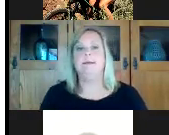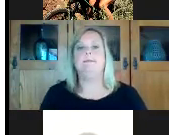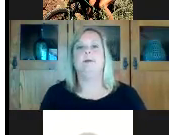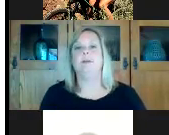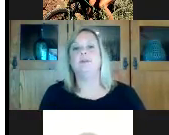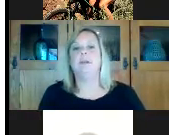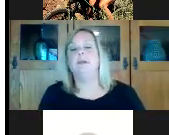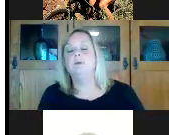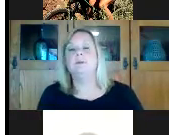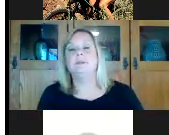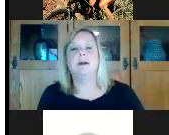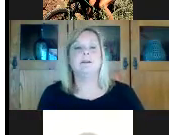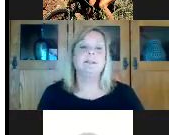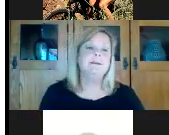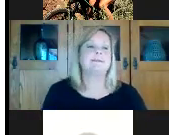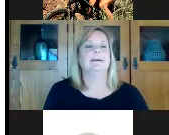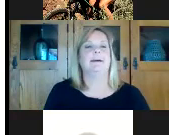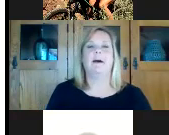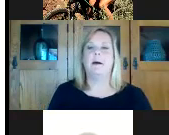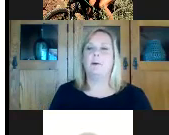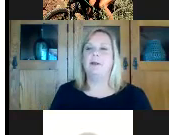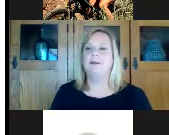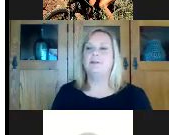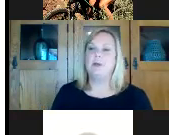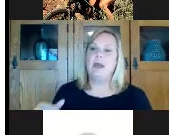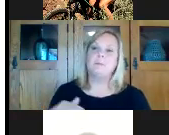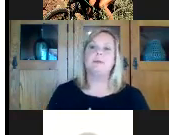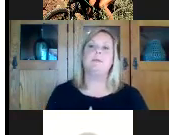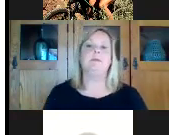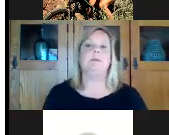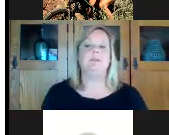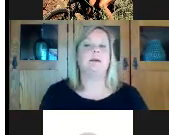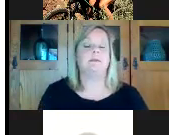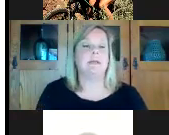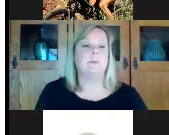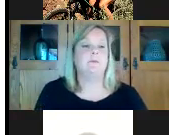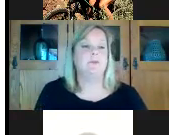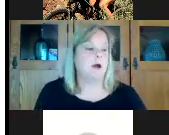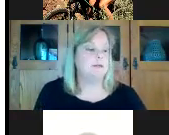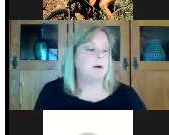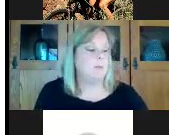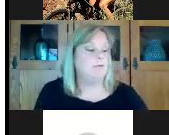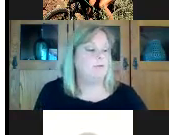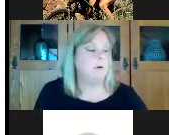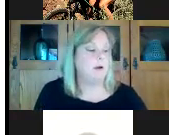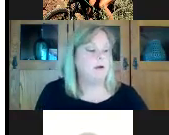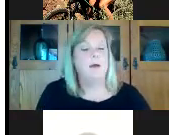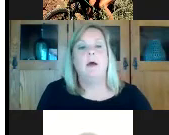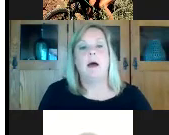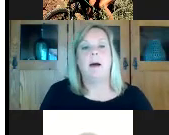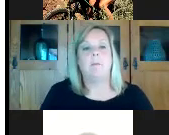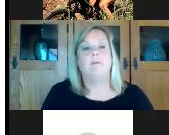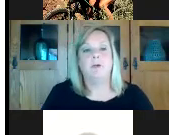hint hint if you're getting your ceus or crcs uh we're going to just recap some of the objectives that we've talked about before